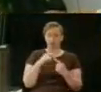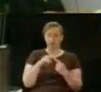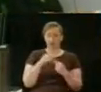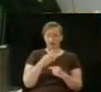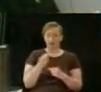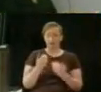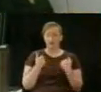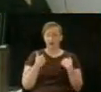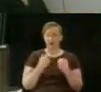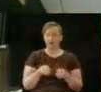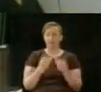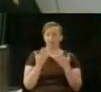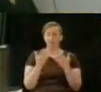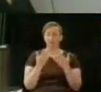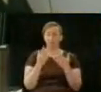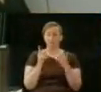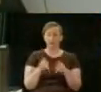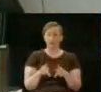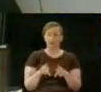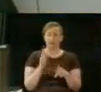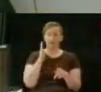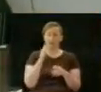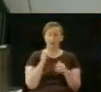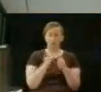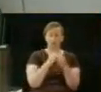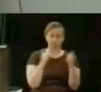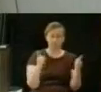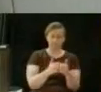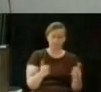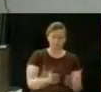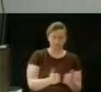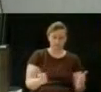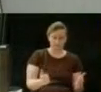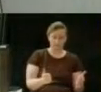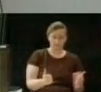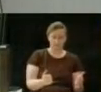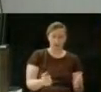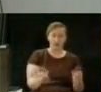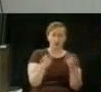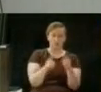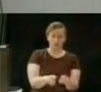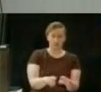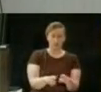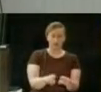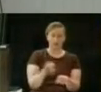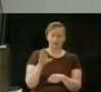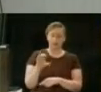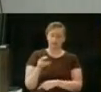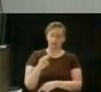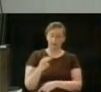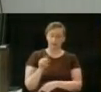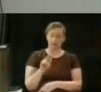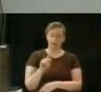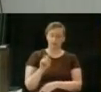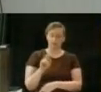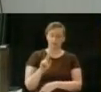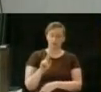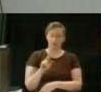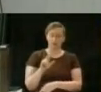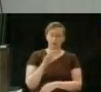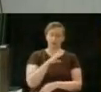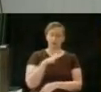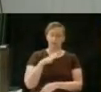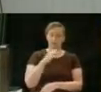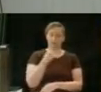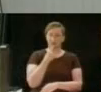system, and the pension system last time was addressed because I addressed it for several months on this, and we took people that were poles apart